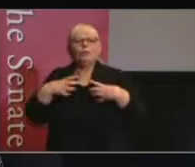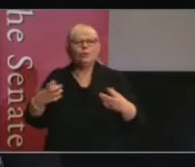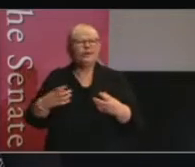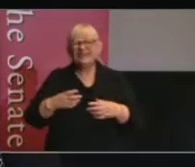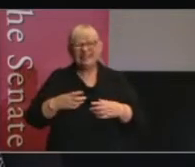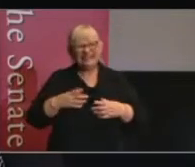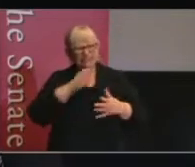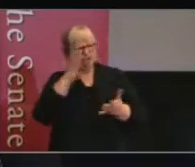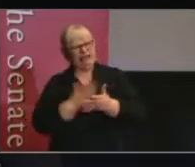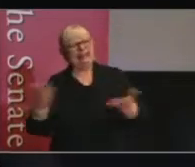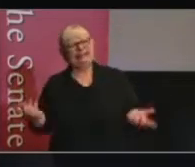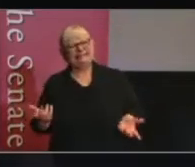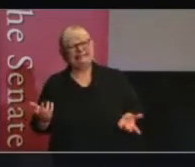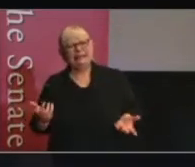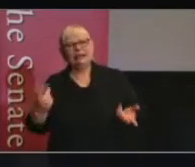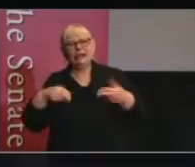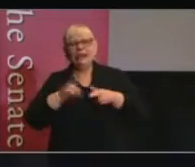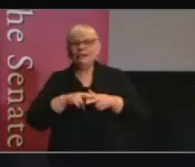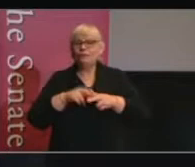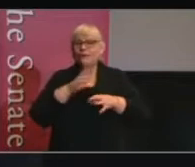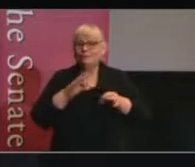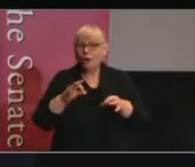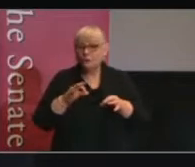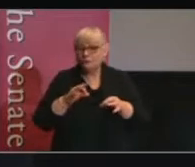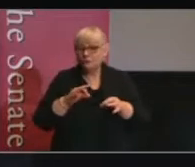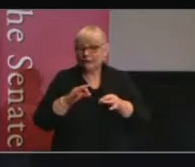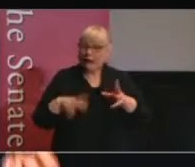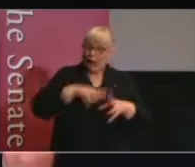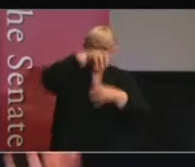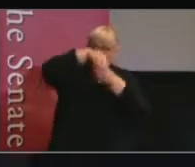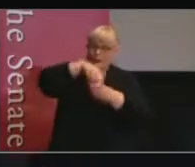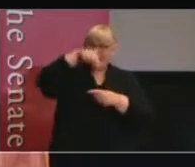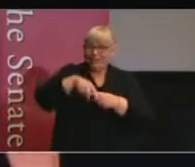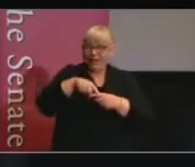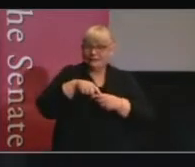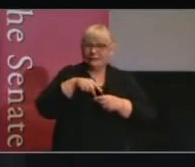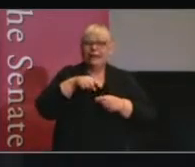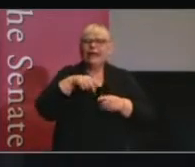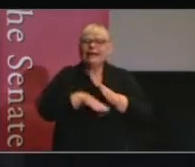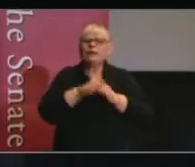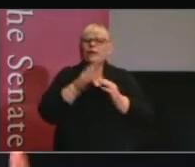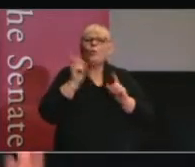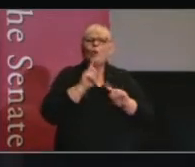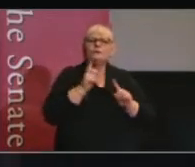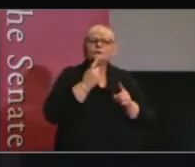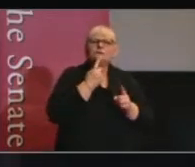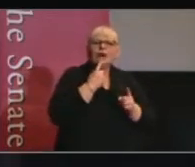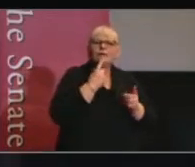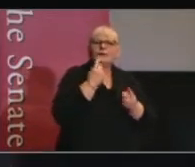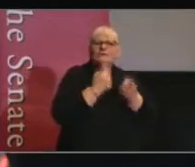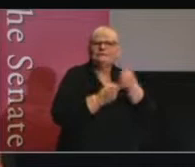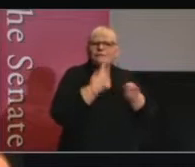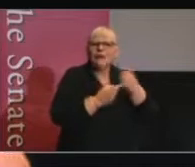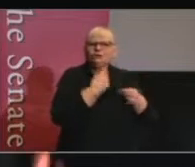would be unrealistic if we haven't also scaffolded that with the type of information that would be needed